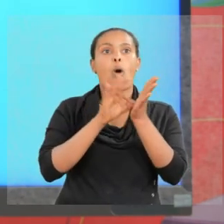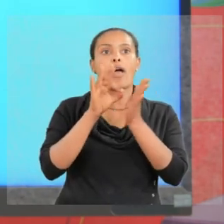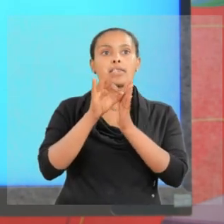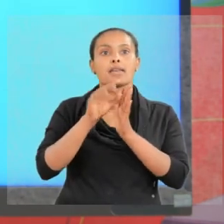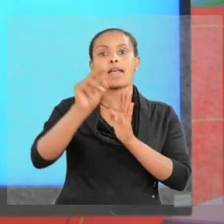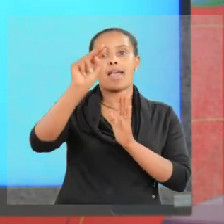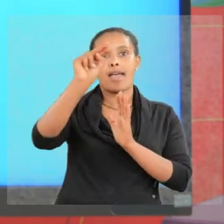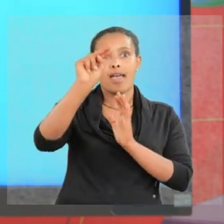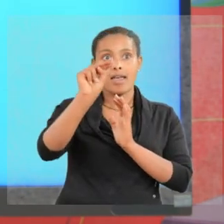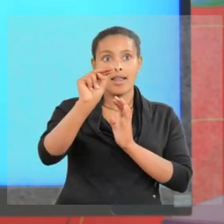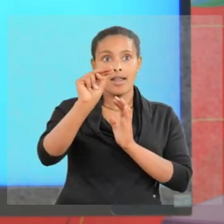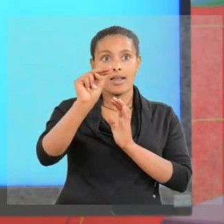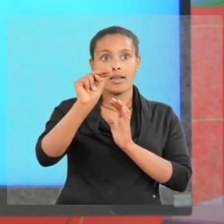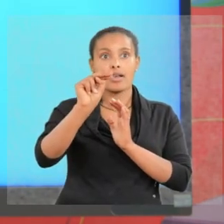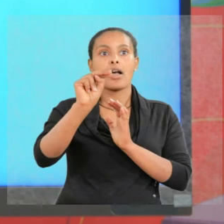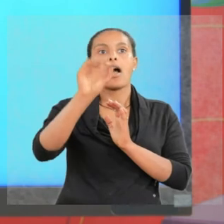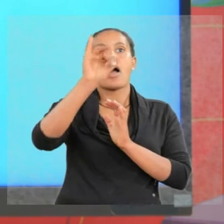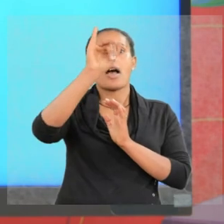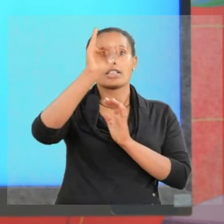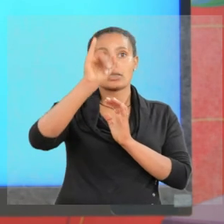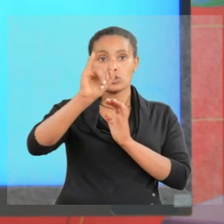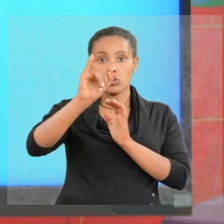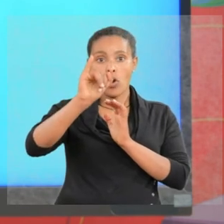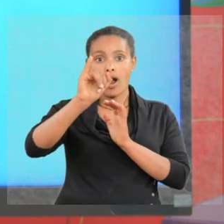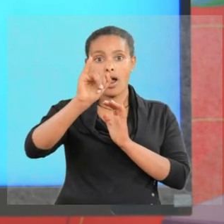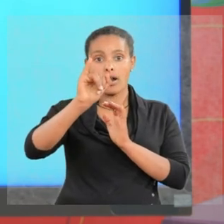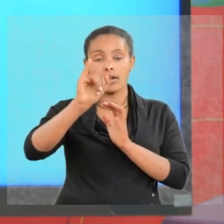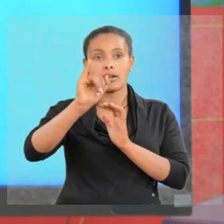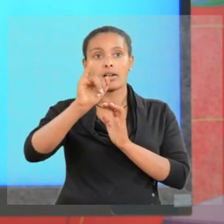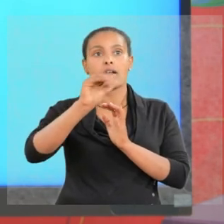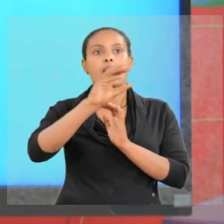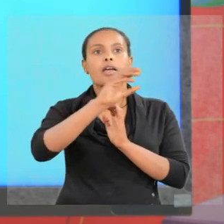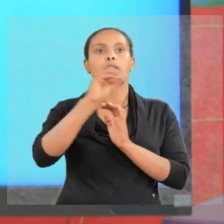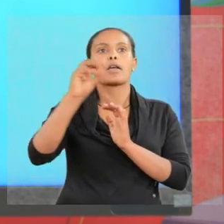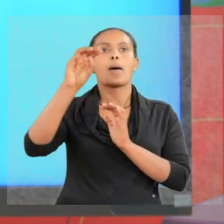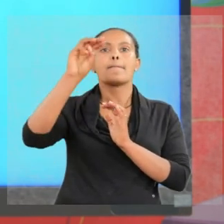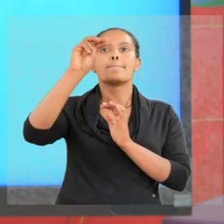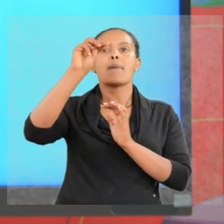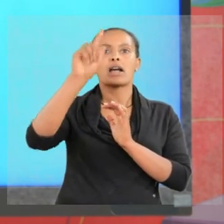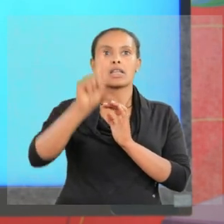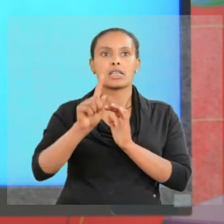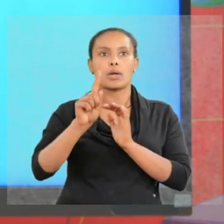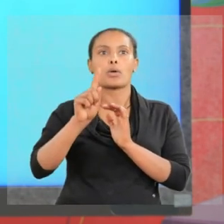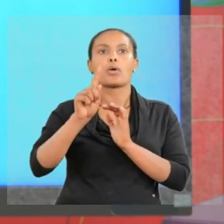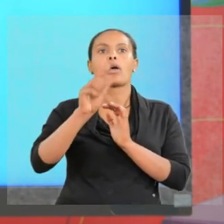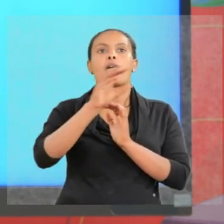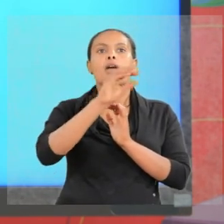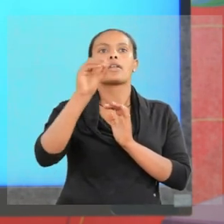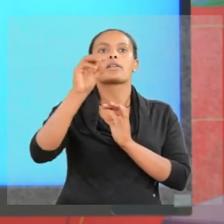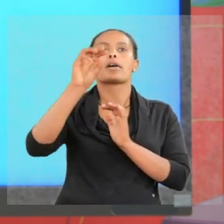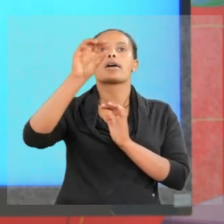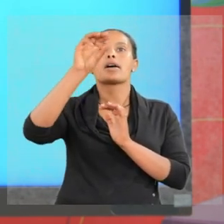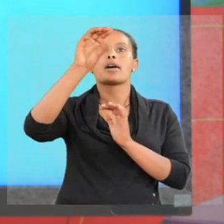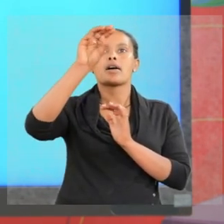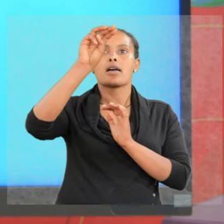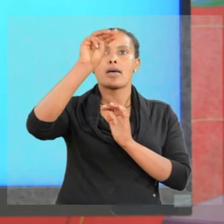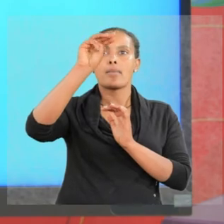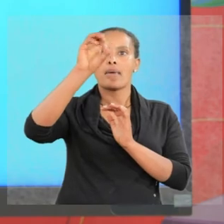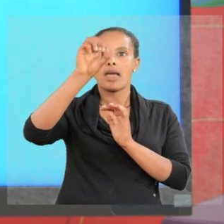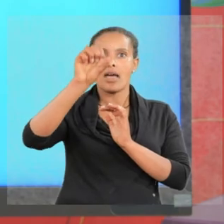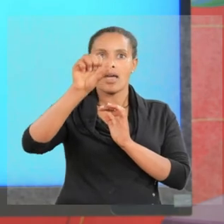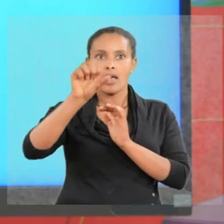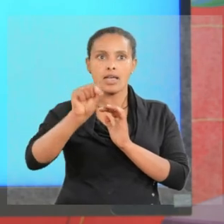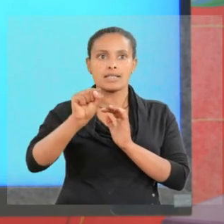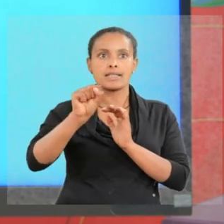number, the azimuthal quantum number, magnetic quantum number, and spin quantum